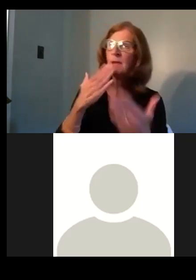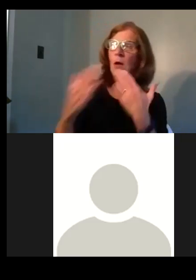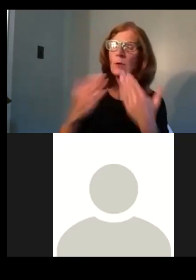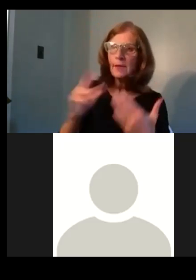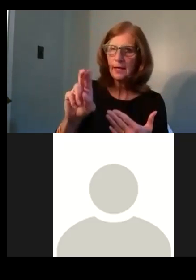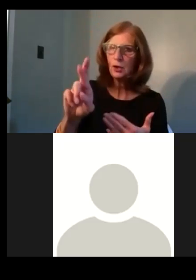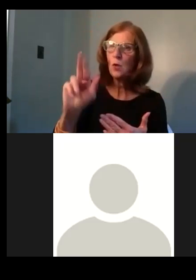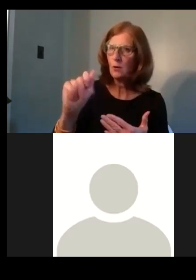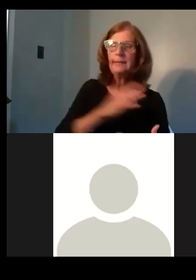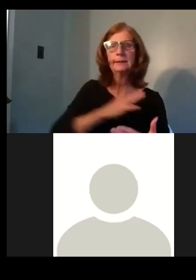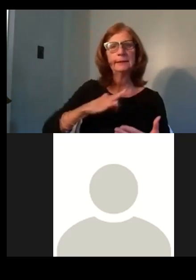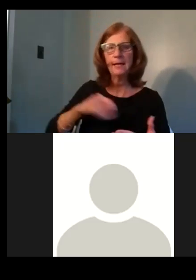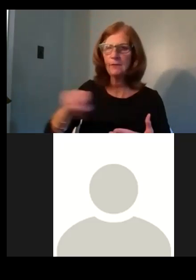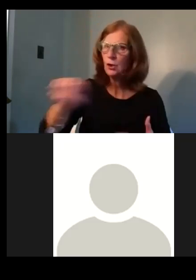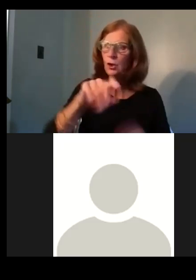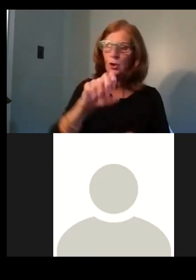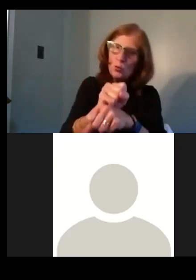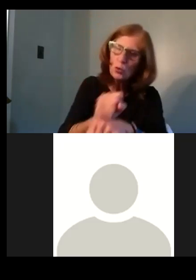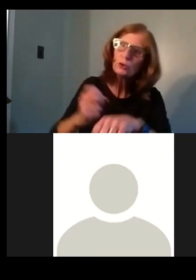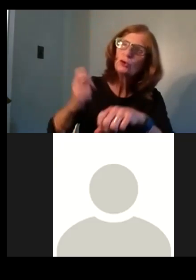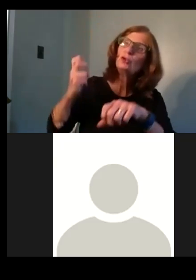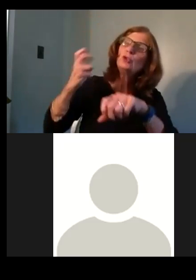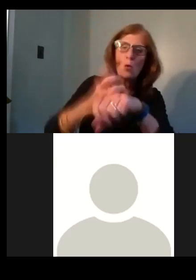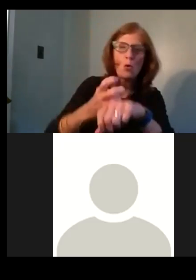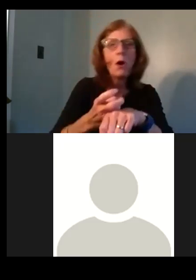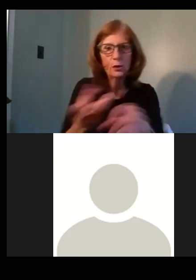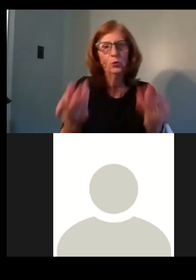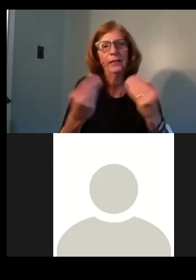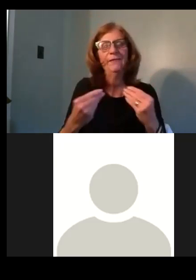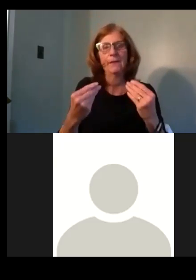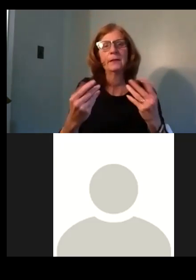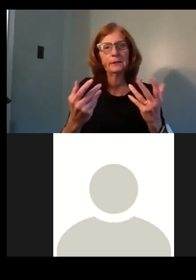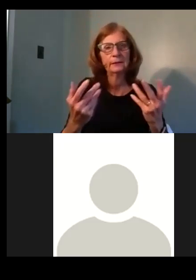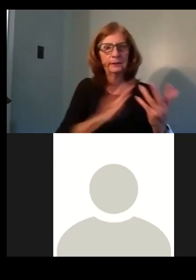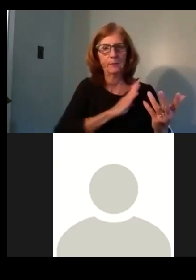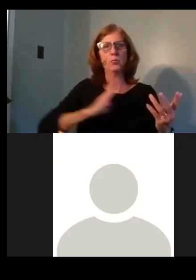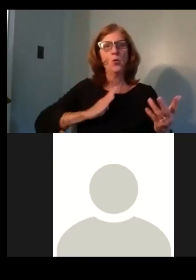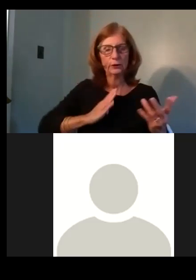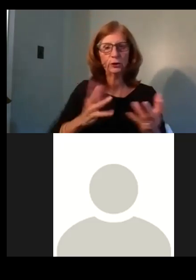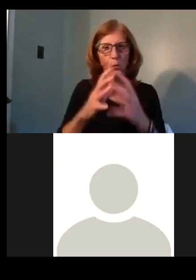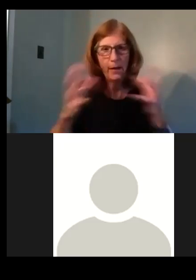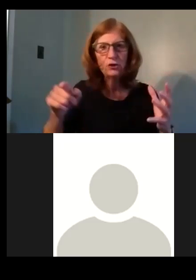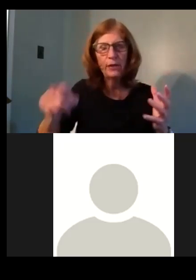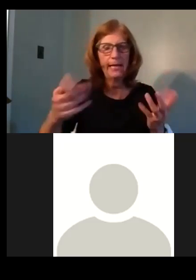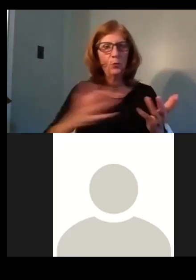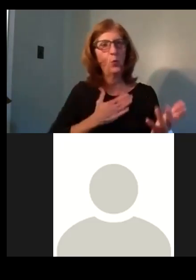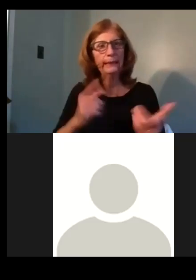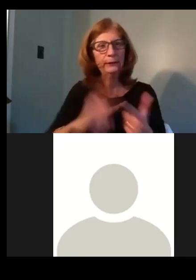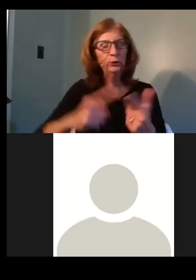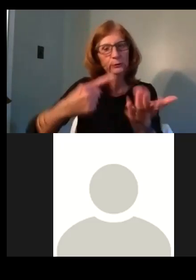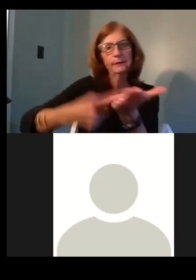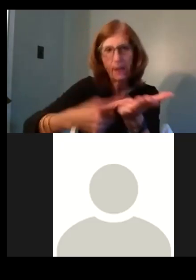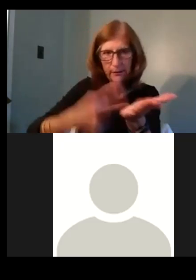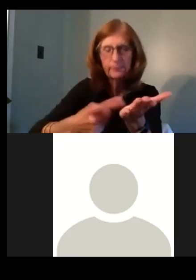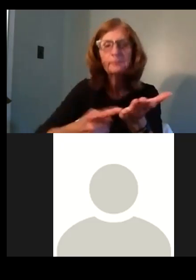staff that worked so hard to get the board all that additional information and all those briefings over the course of the last month. Um, I think what